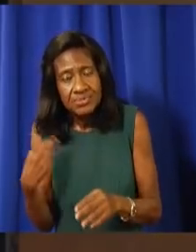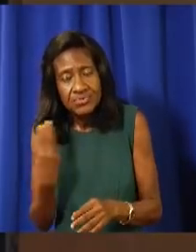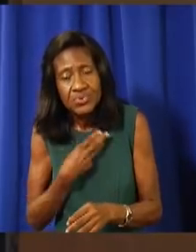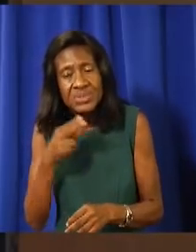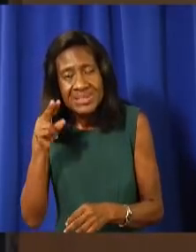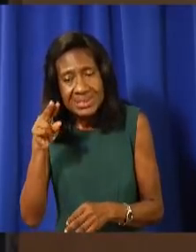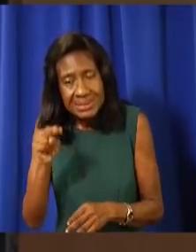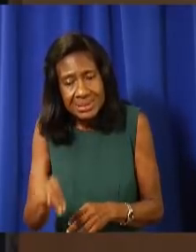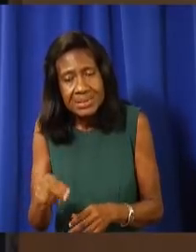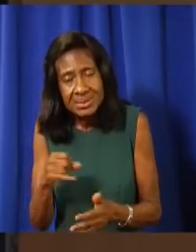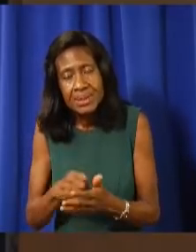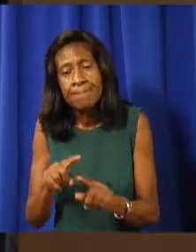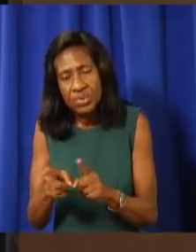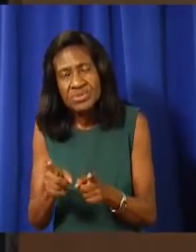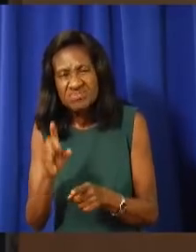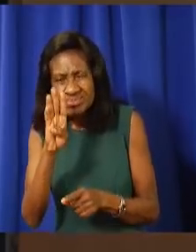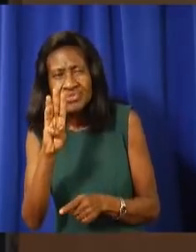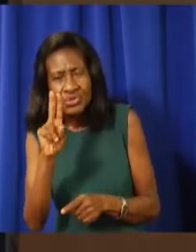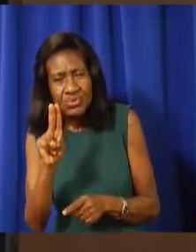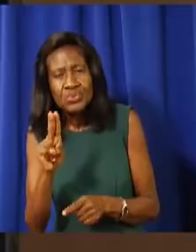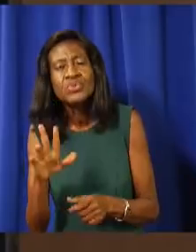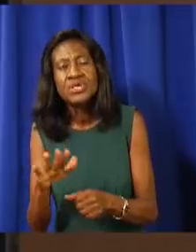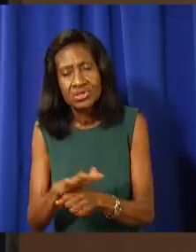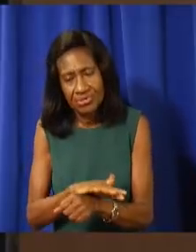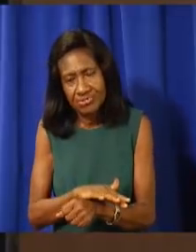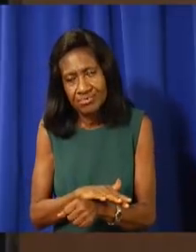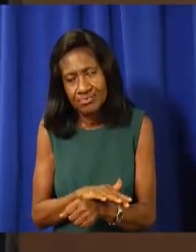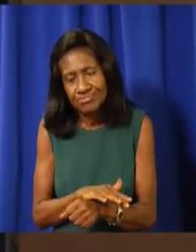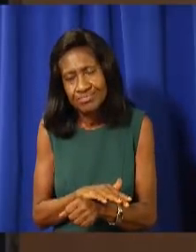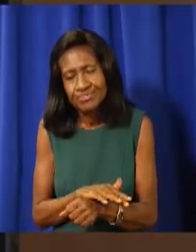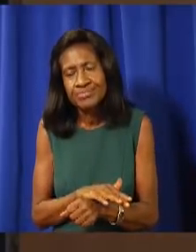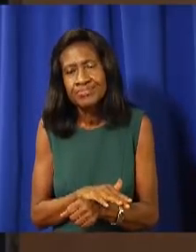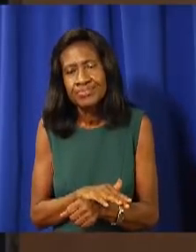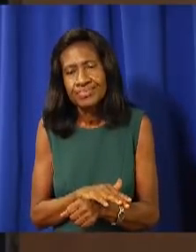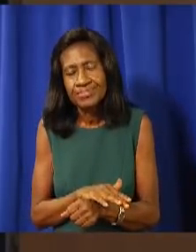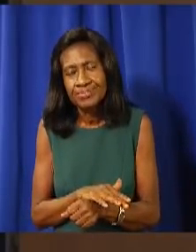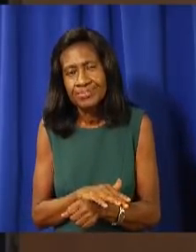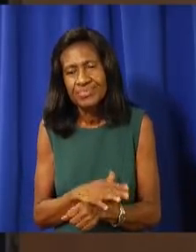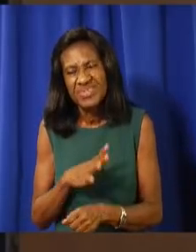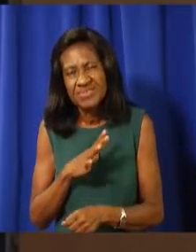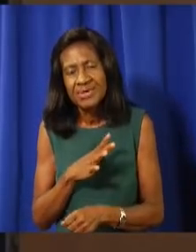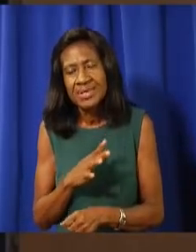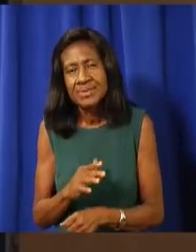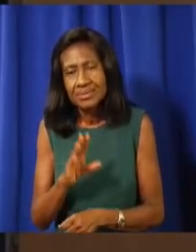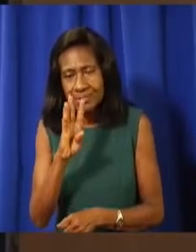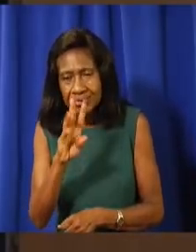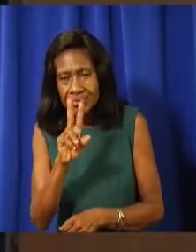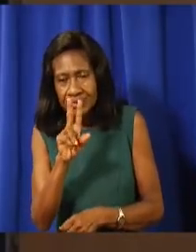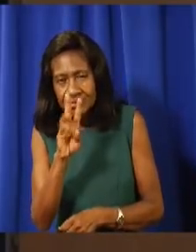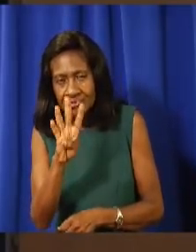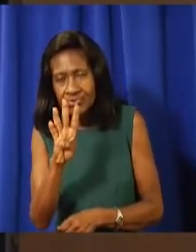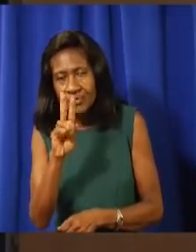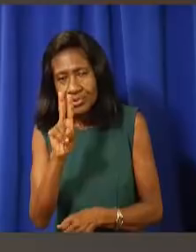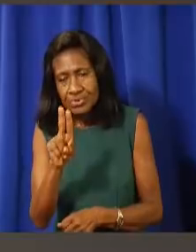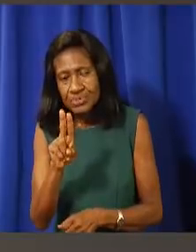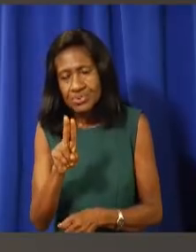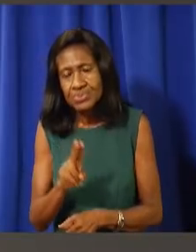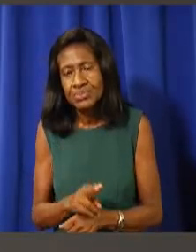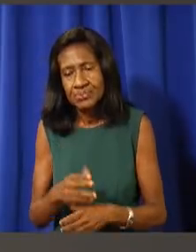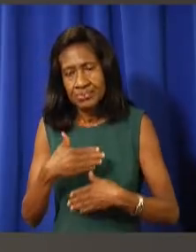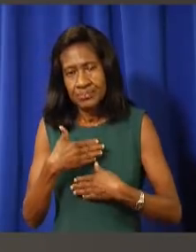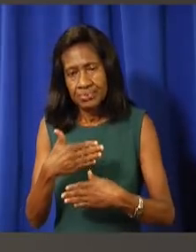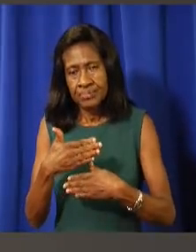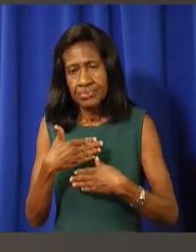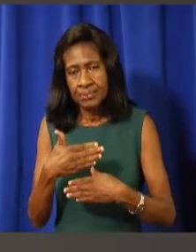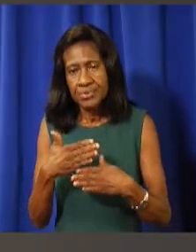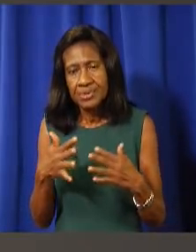it should be enough in the worst case scenario here in the Cayman. Okay, and apart from the 42 ventilators,